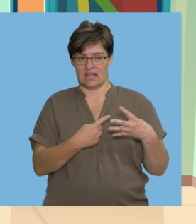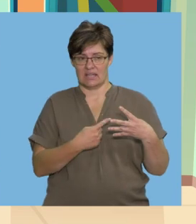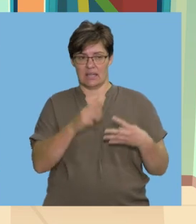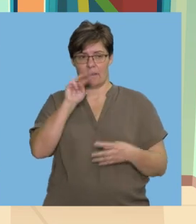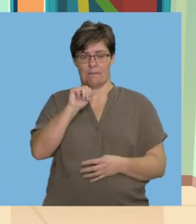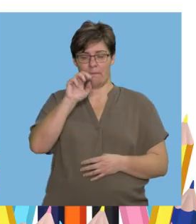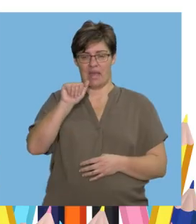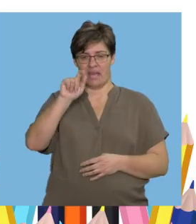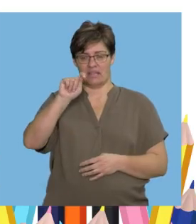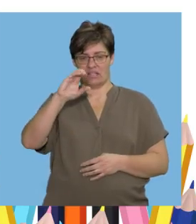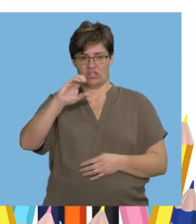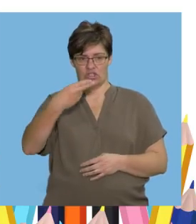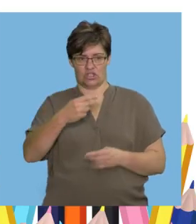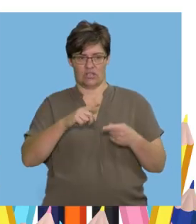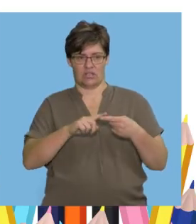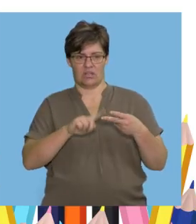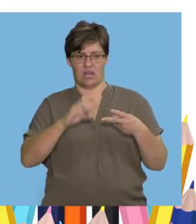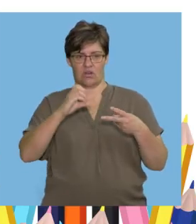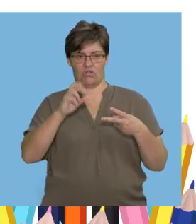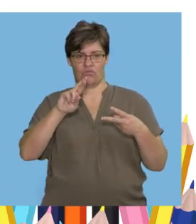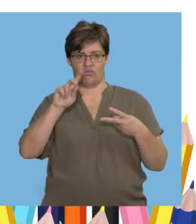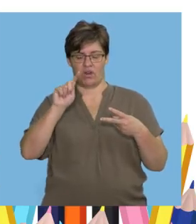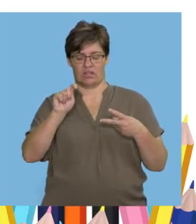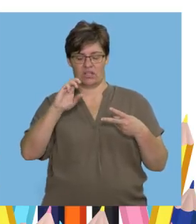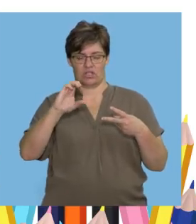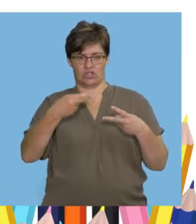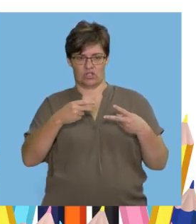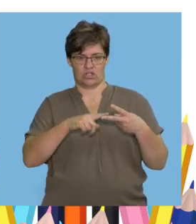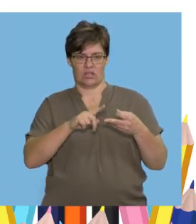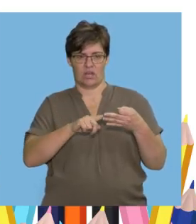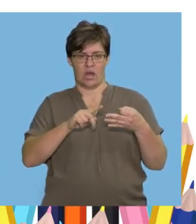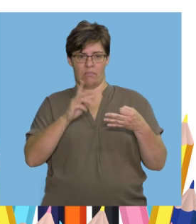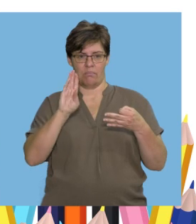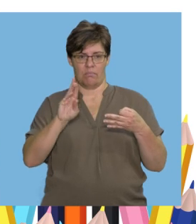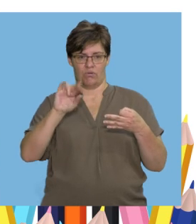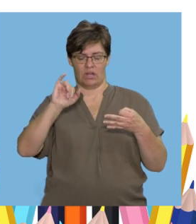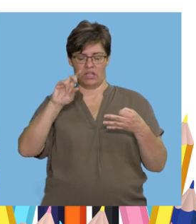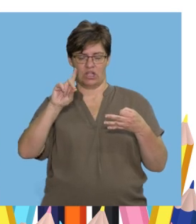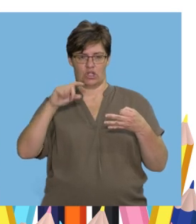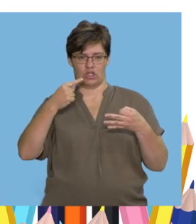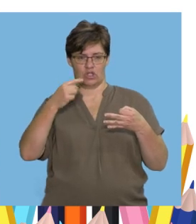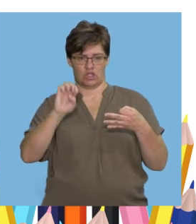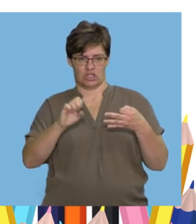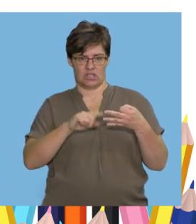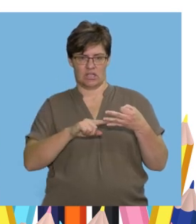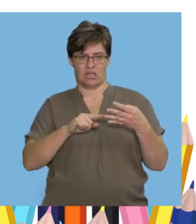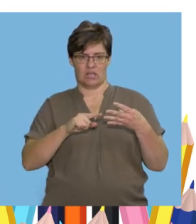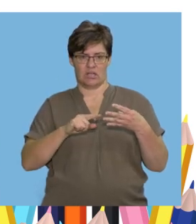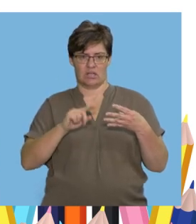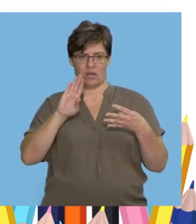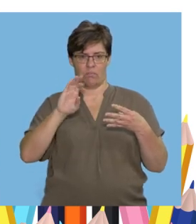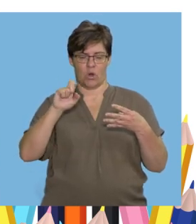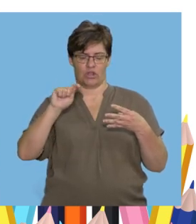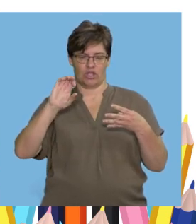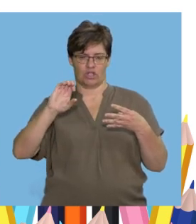I say Match Crutch Bridge Botch You say Match